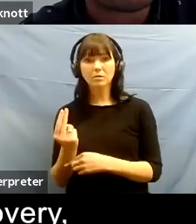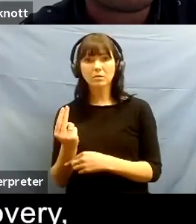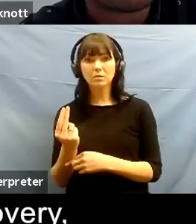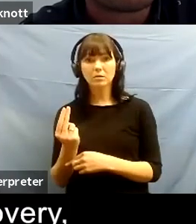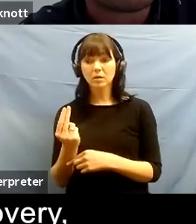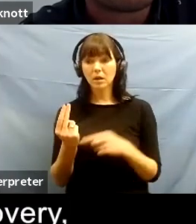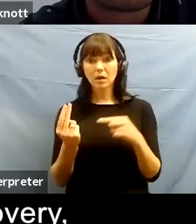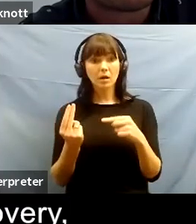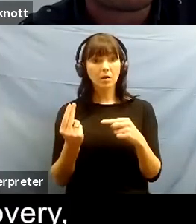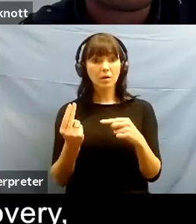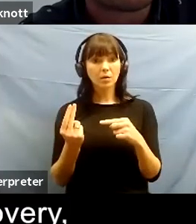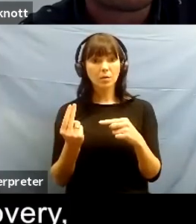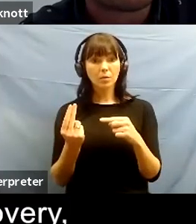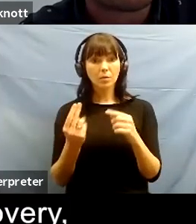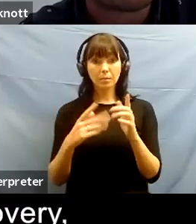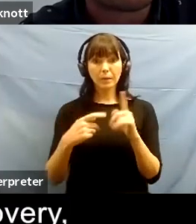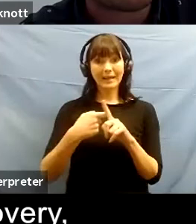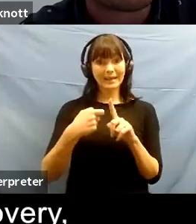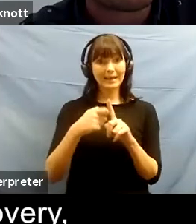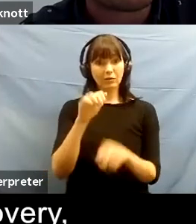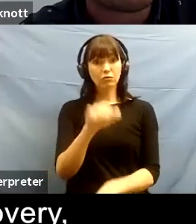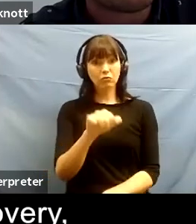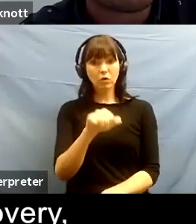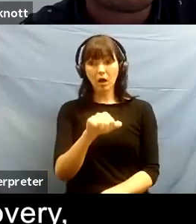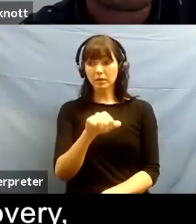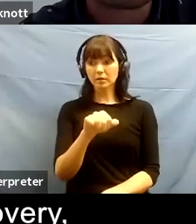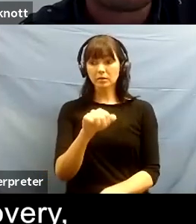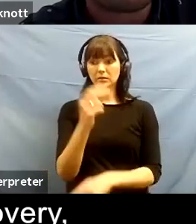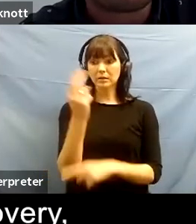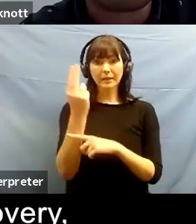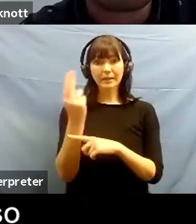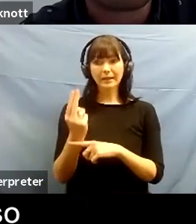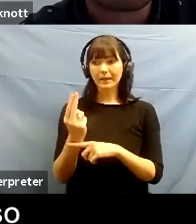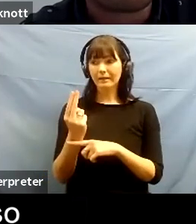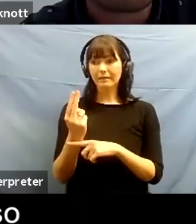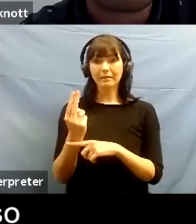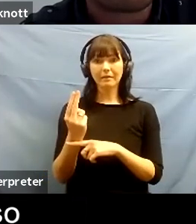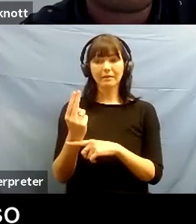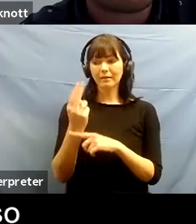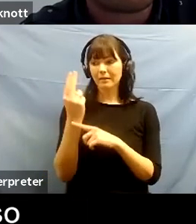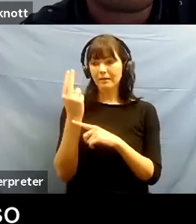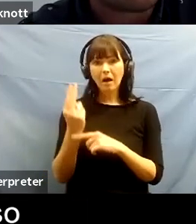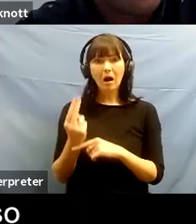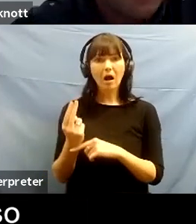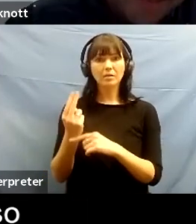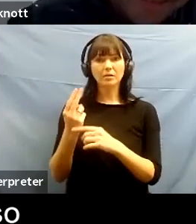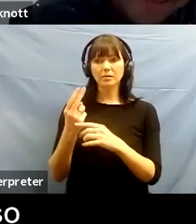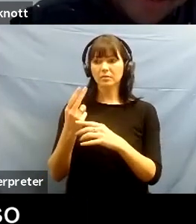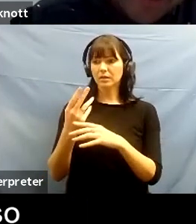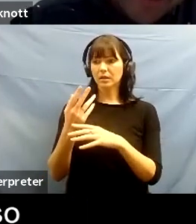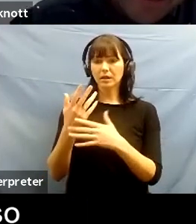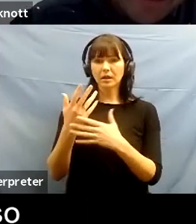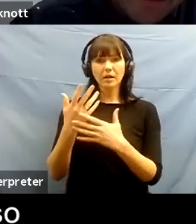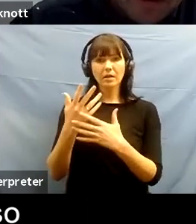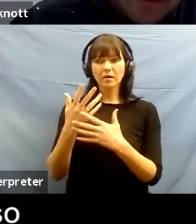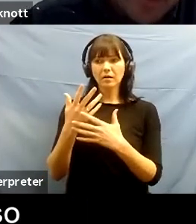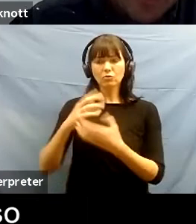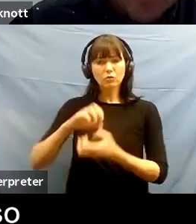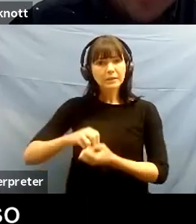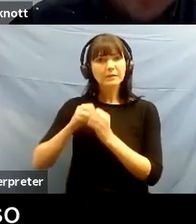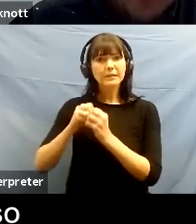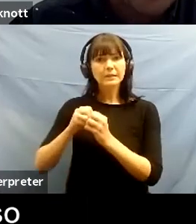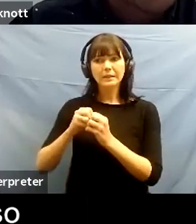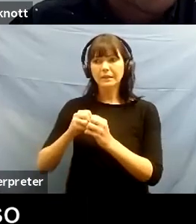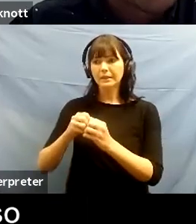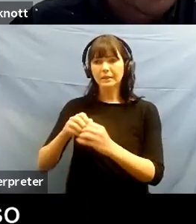recovery uh it's it is my oxygen i absolutely need it i can't live without it uh but i also know that my